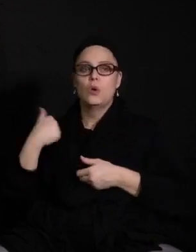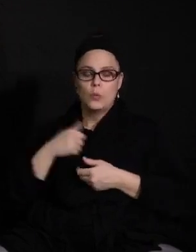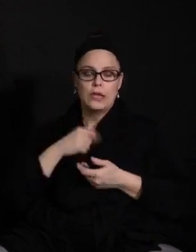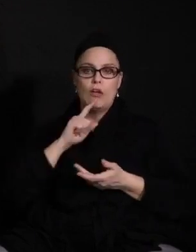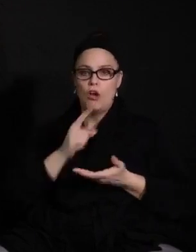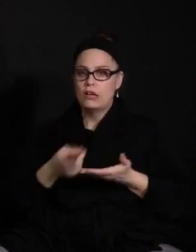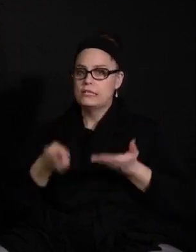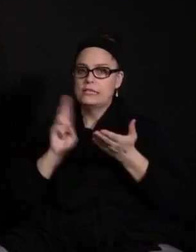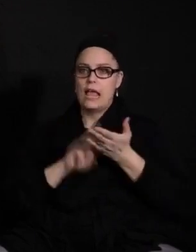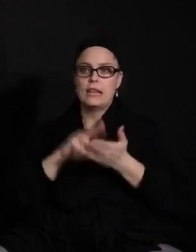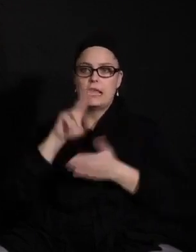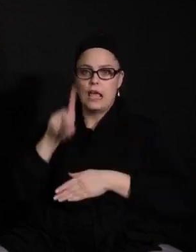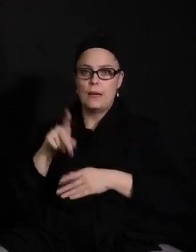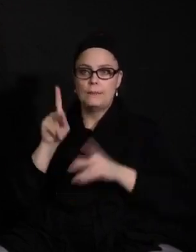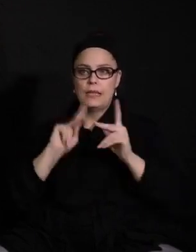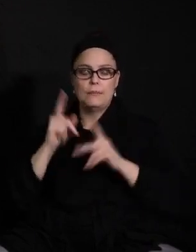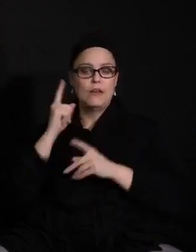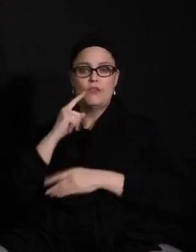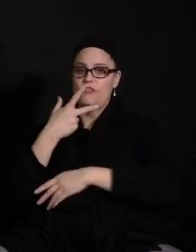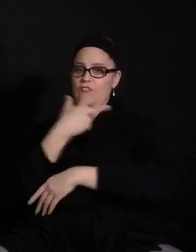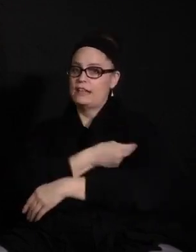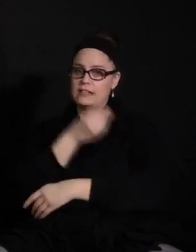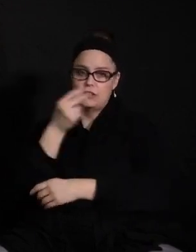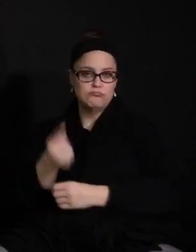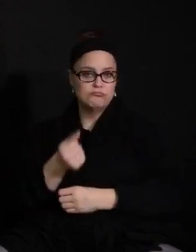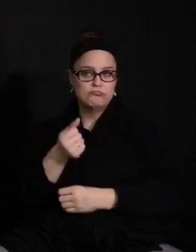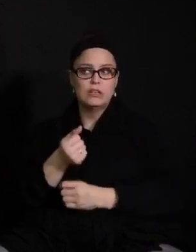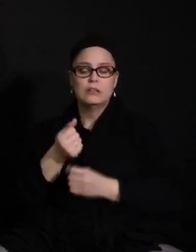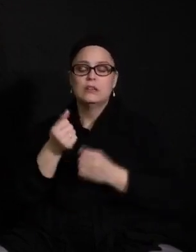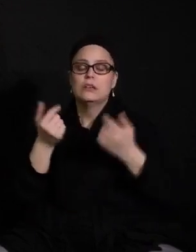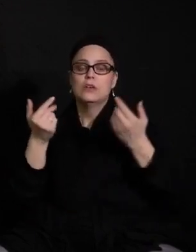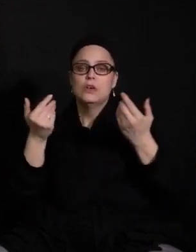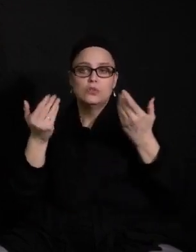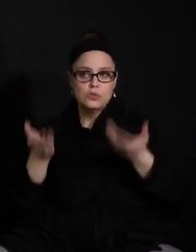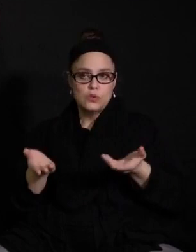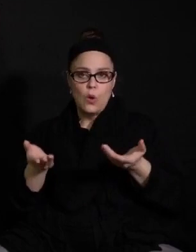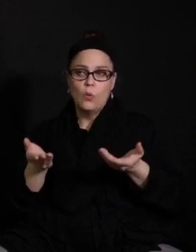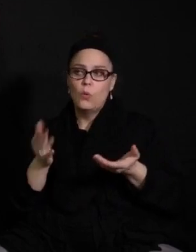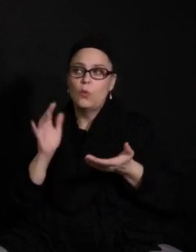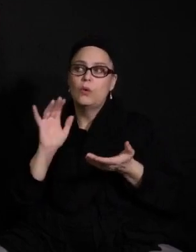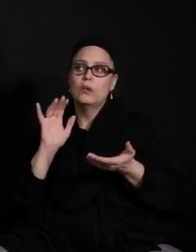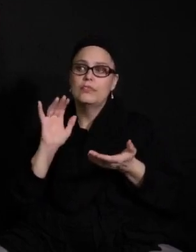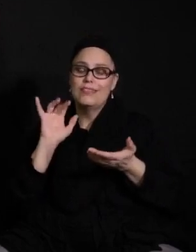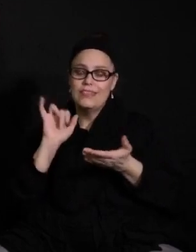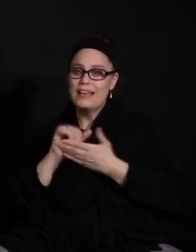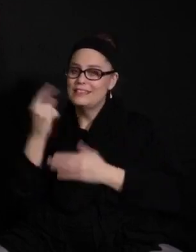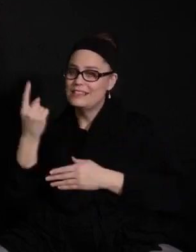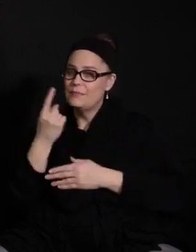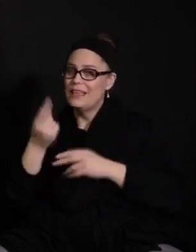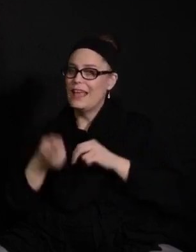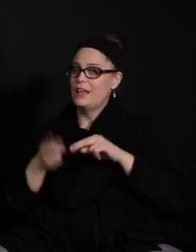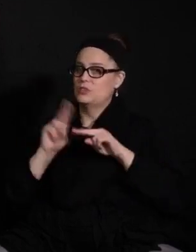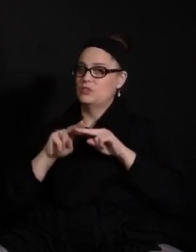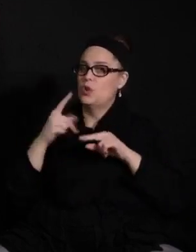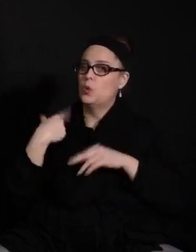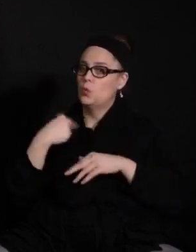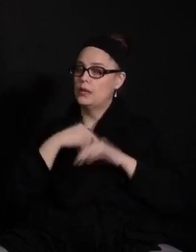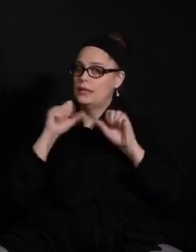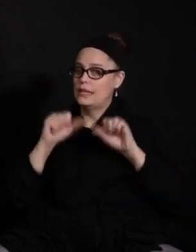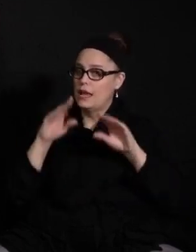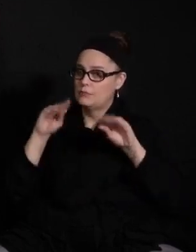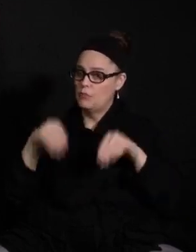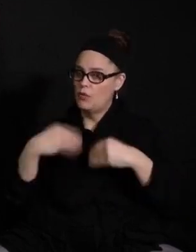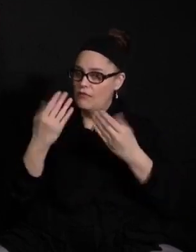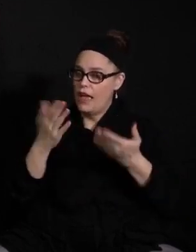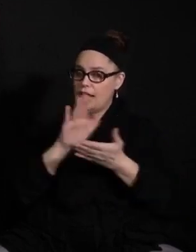signed up for a vaccination. So, this is something extra that we can really provide as a school